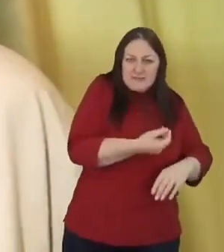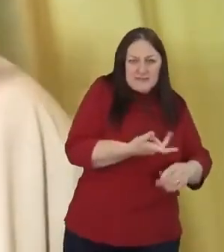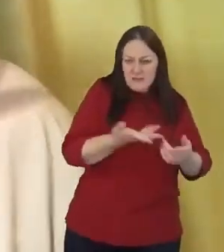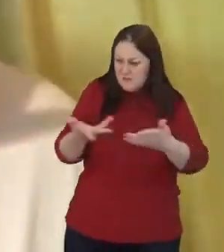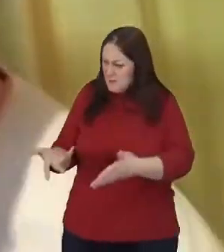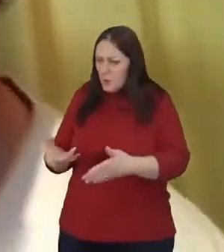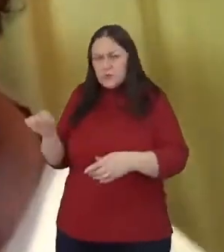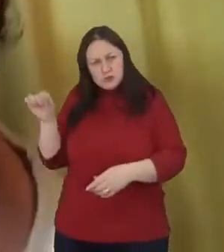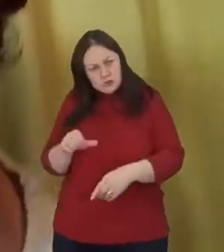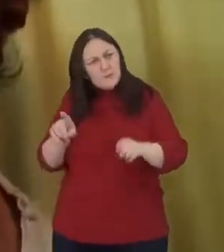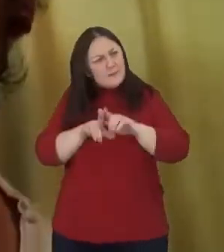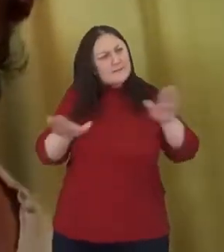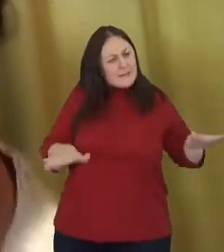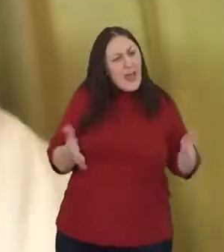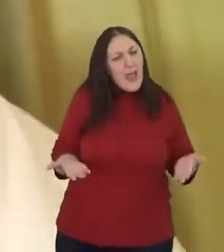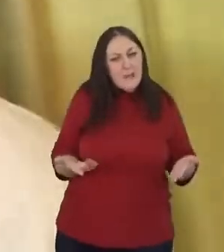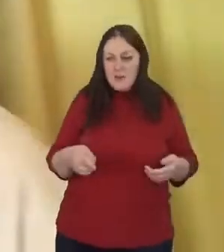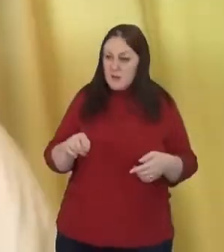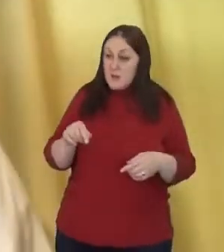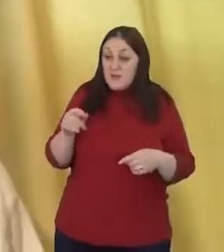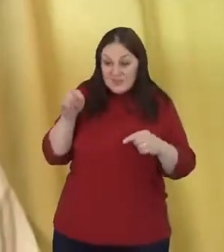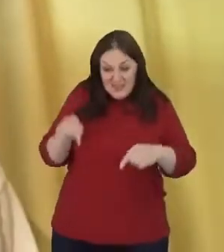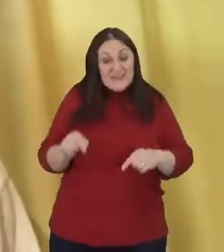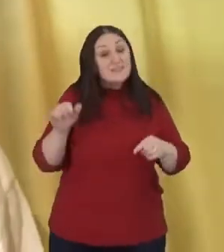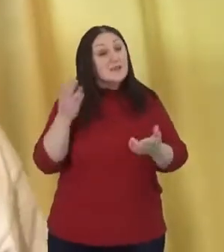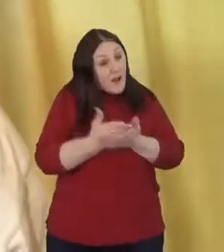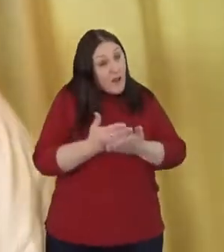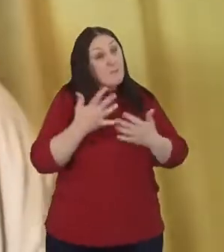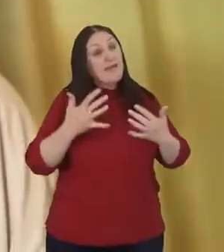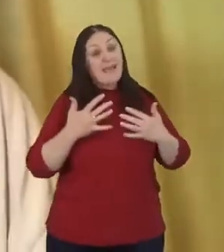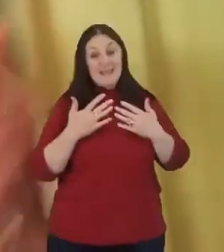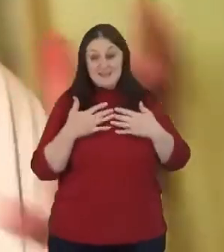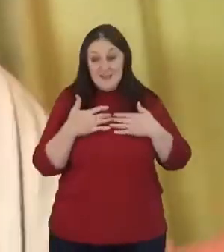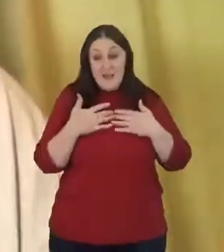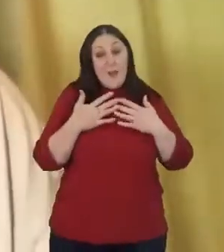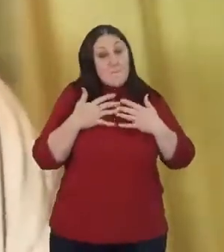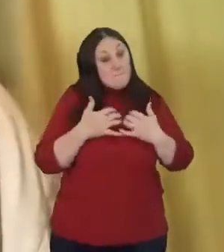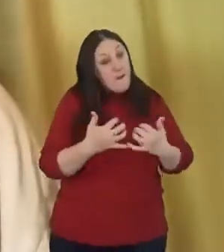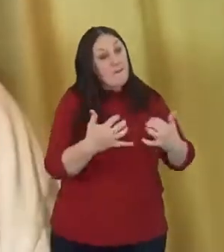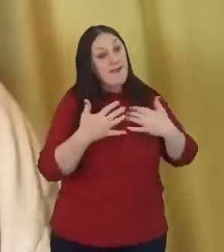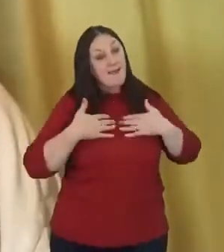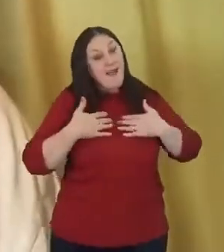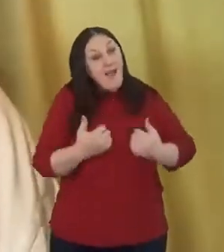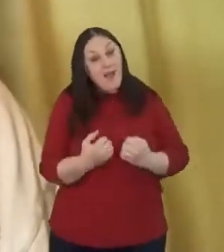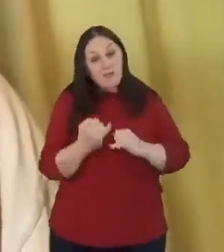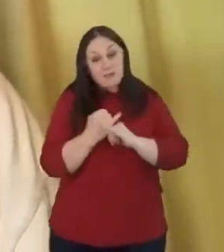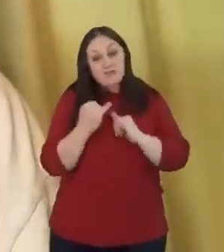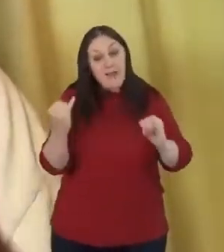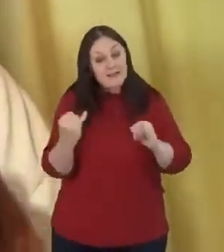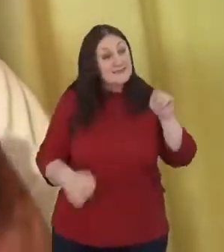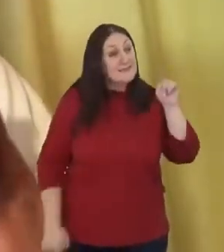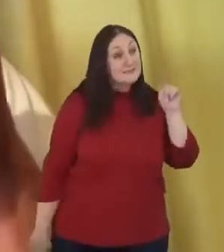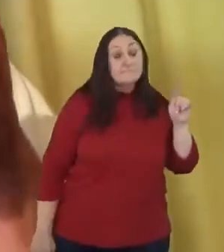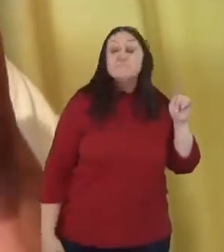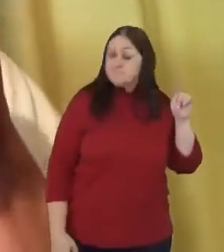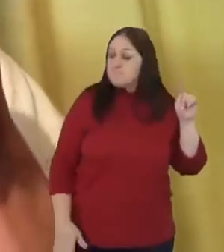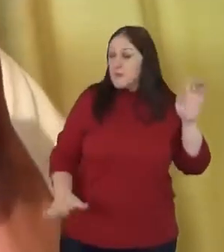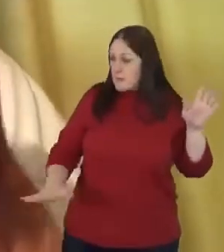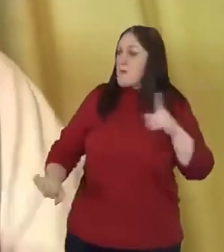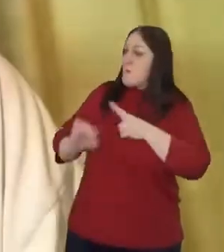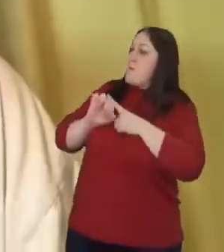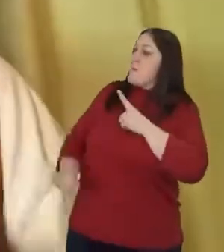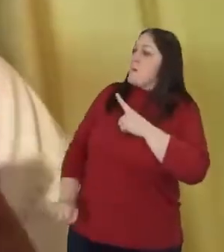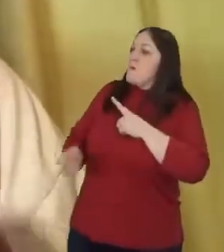drugs as a public health crisis. And it wasn't long before our city responded and declared it, uh,